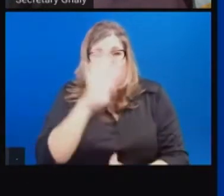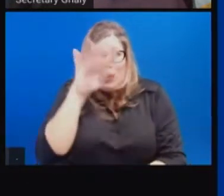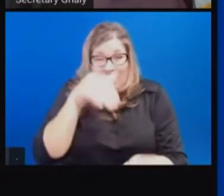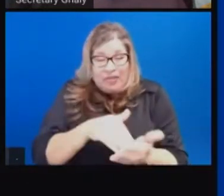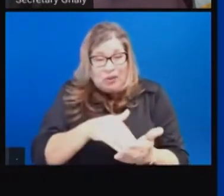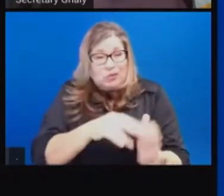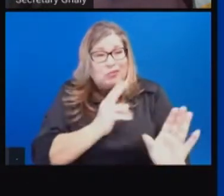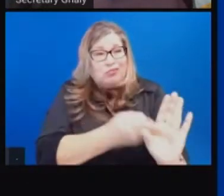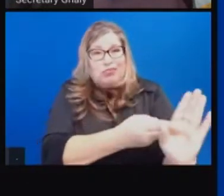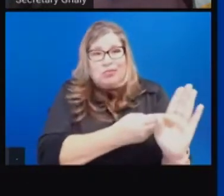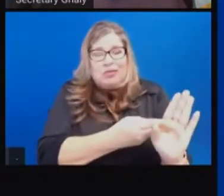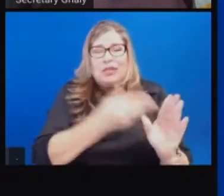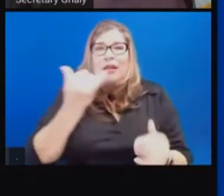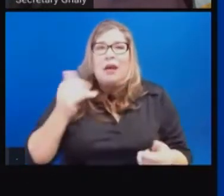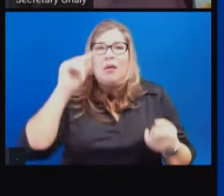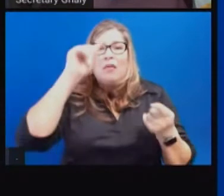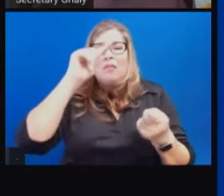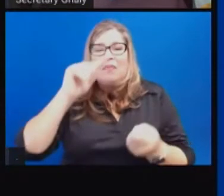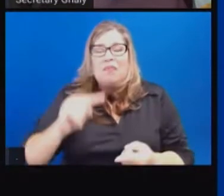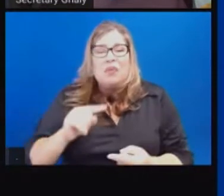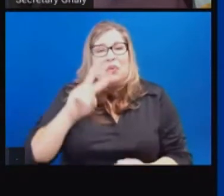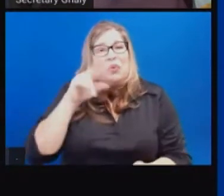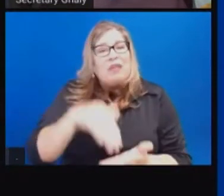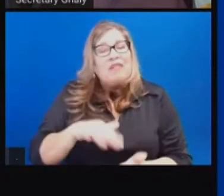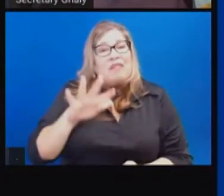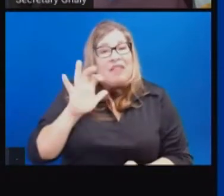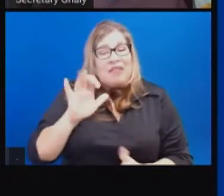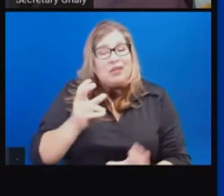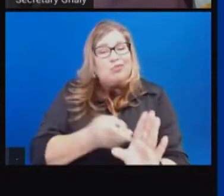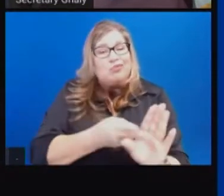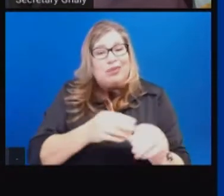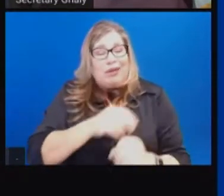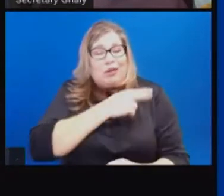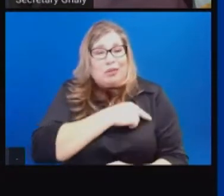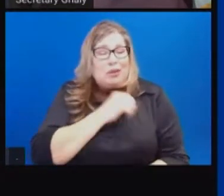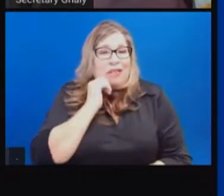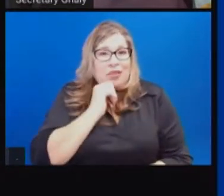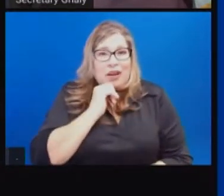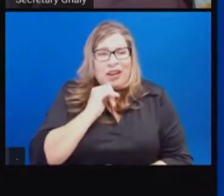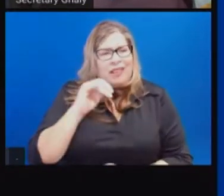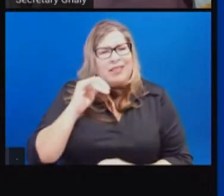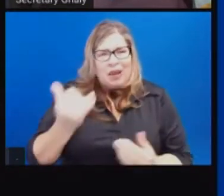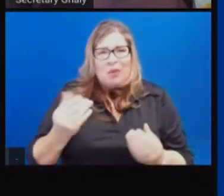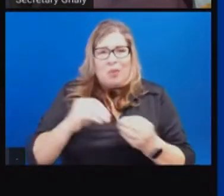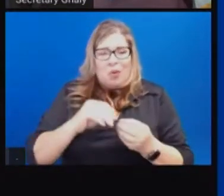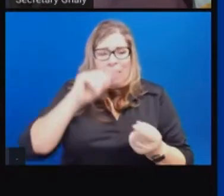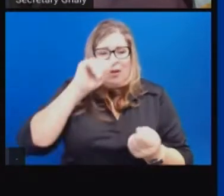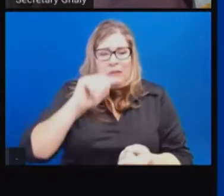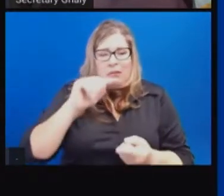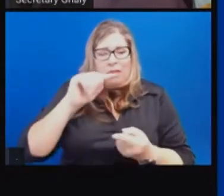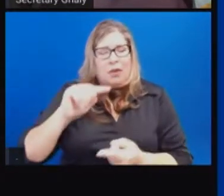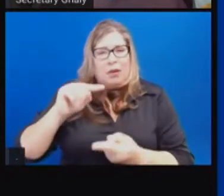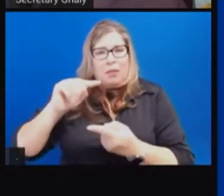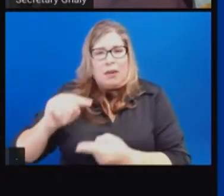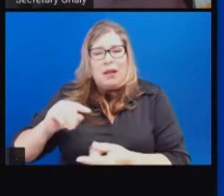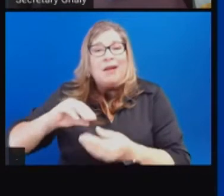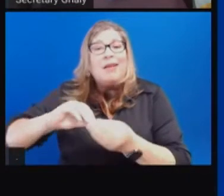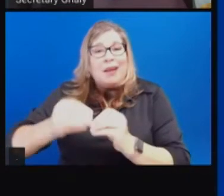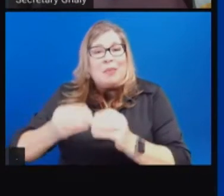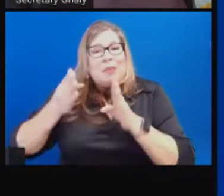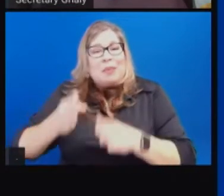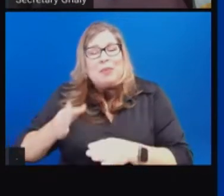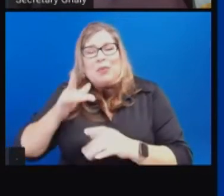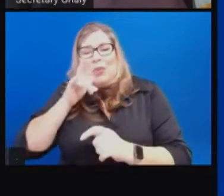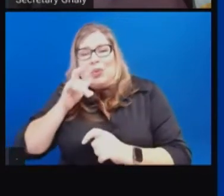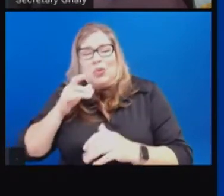days below 2,500 and even getting lower, which is exactly what's going to keep our hospital conditions